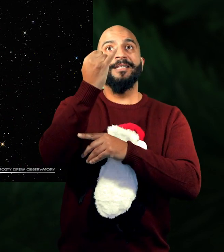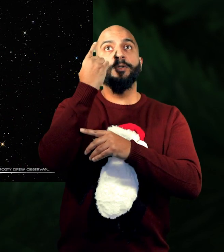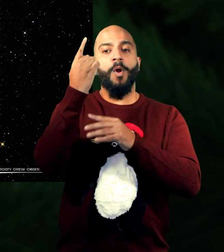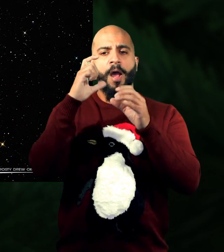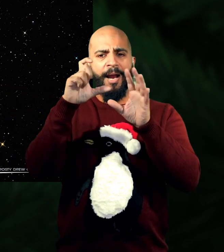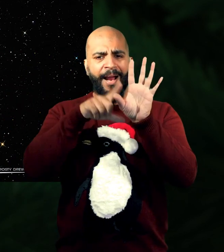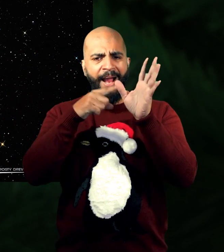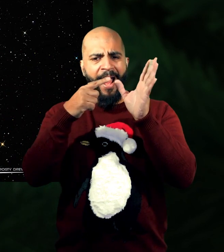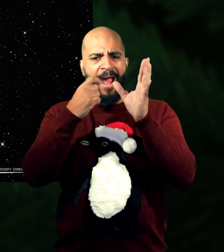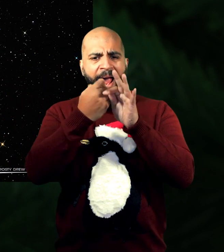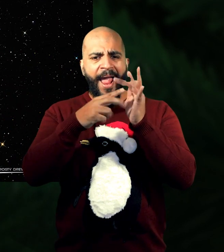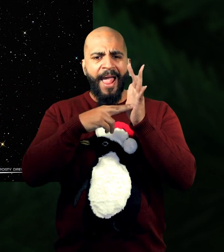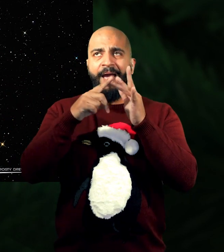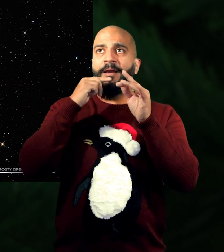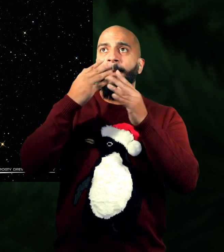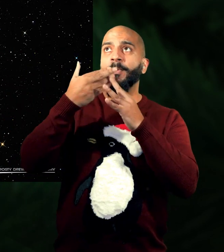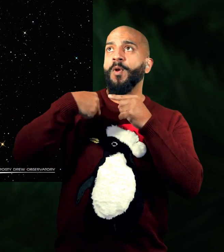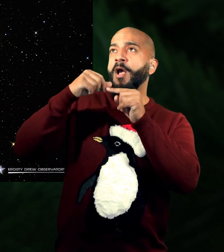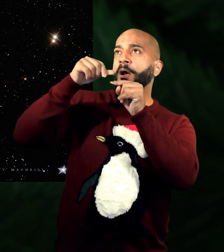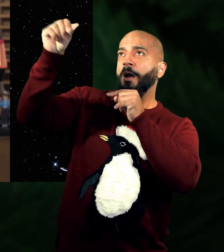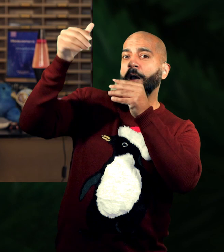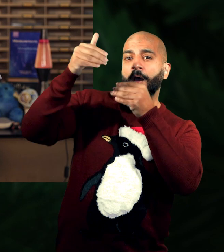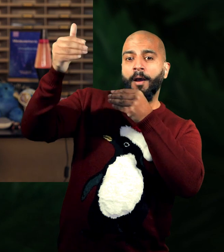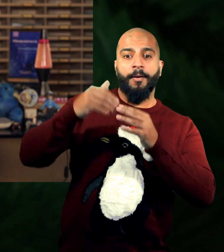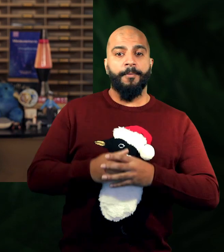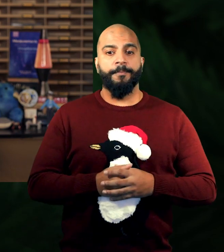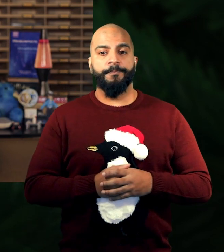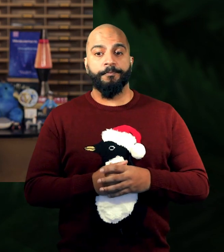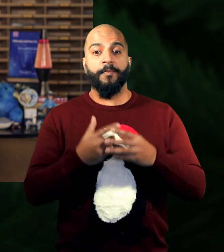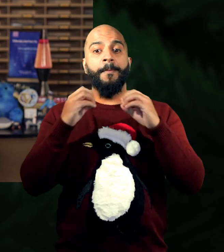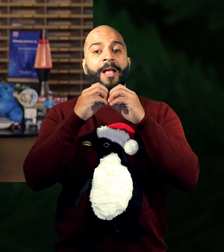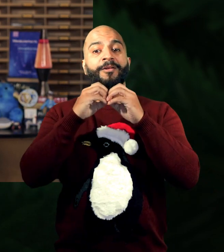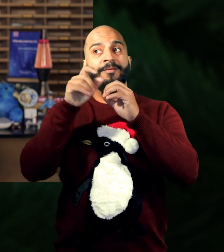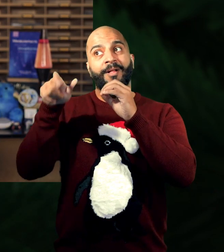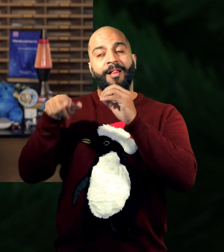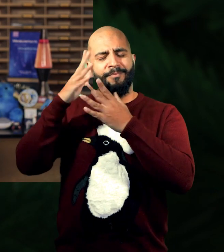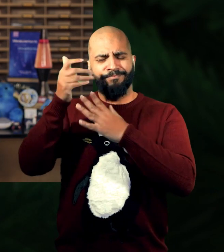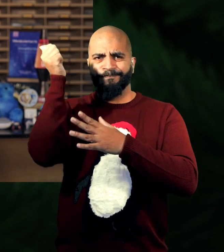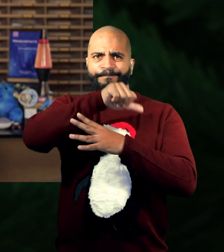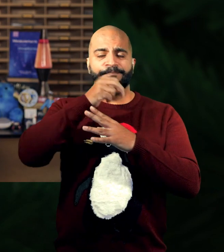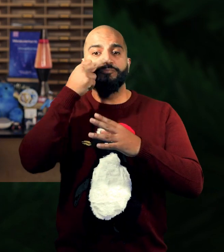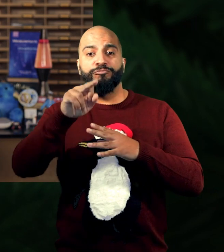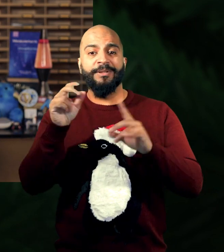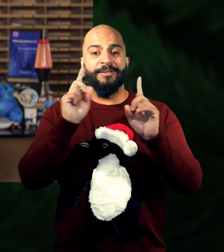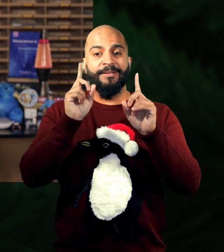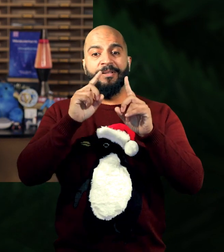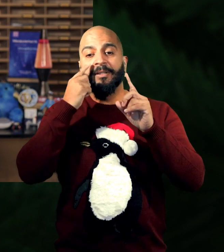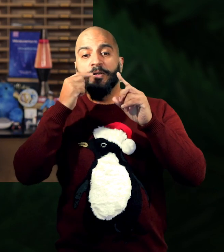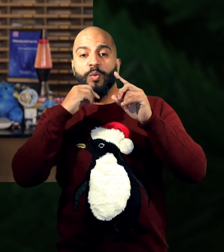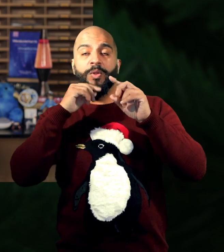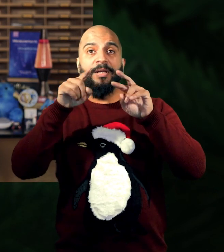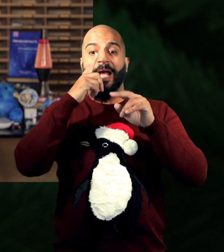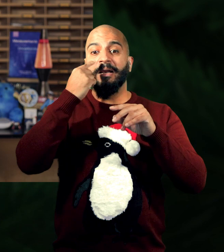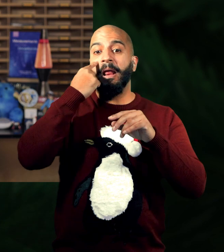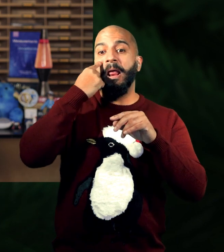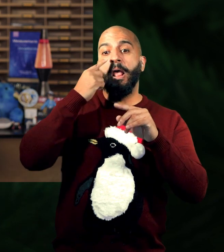and a distant star 61 Cygni. Well, Bessel used a clever trick that astrophysicists like to call parallax and